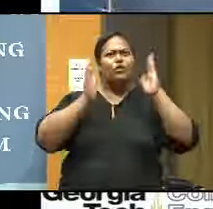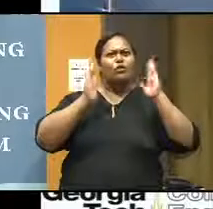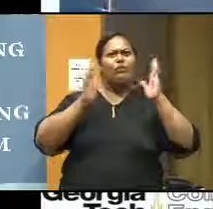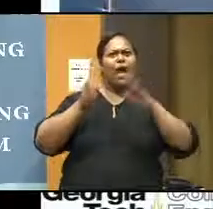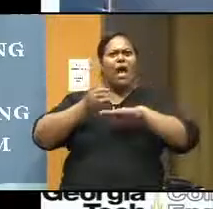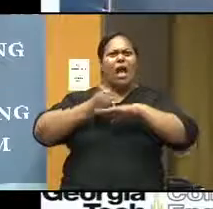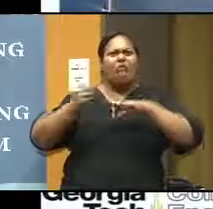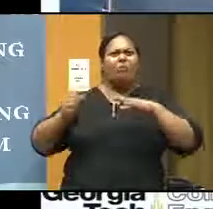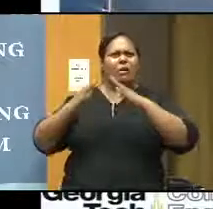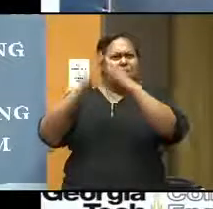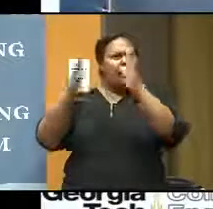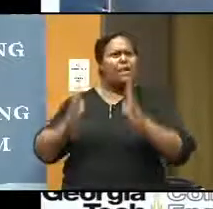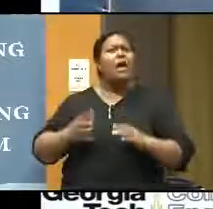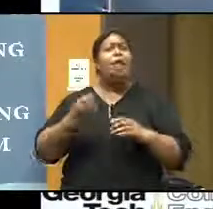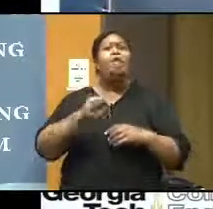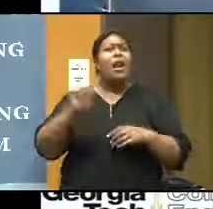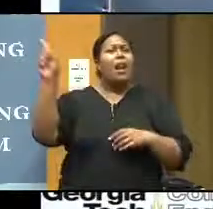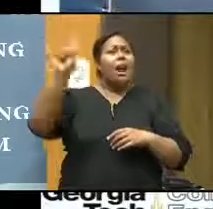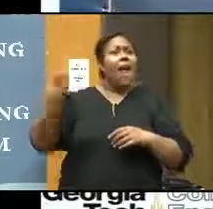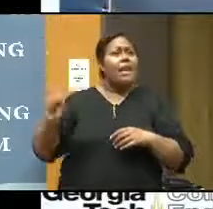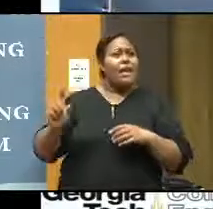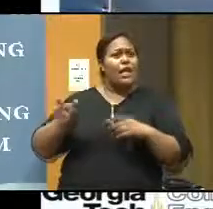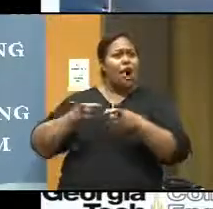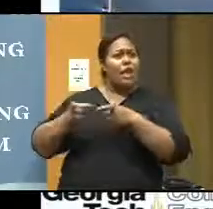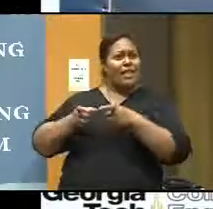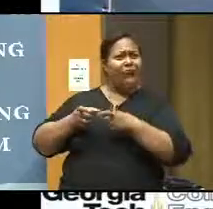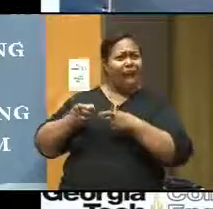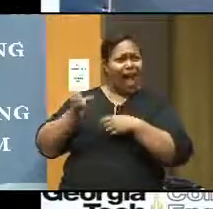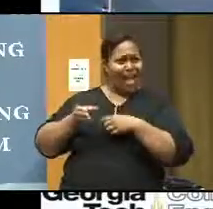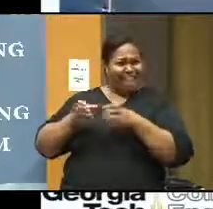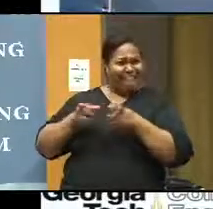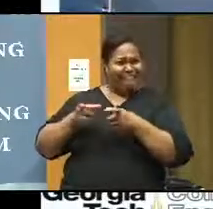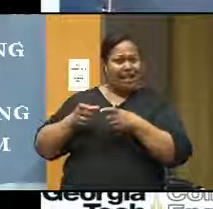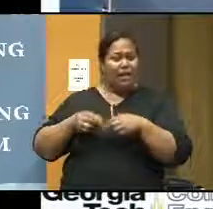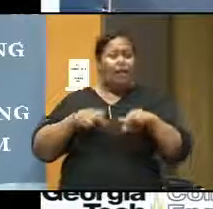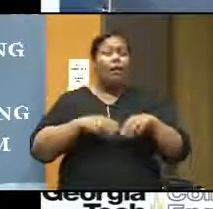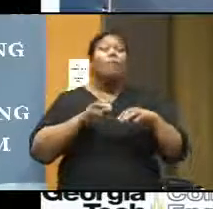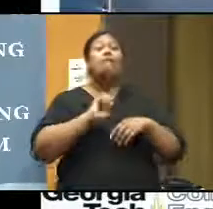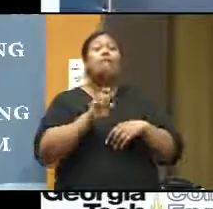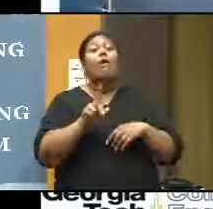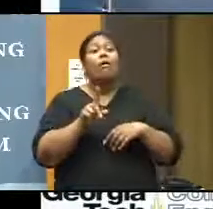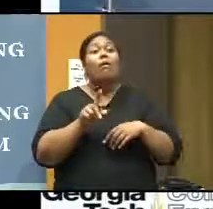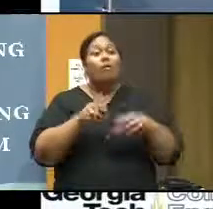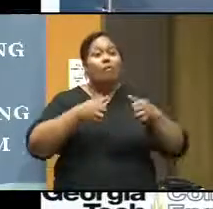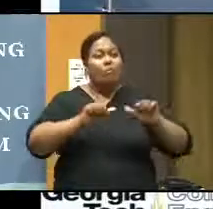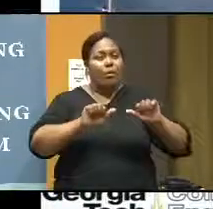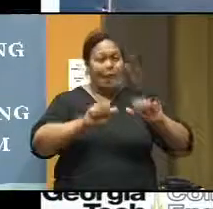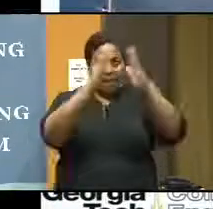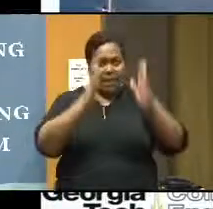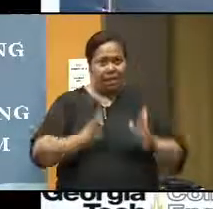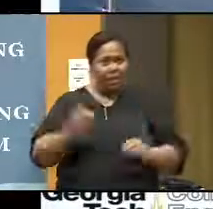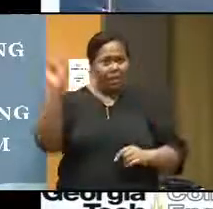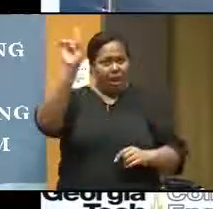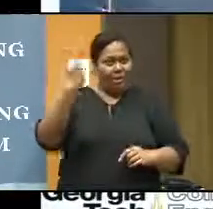is something called lightning conductor. Okay. Why it is so? Actually, it is to protect the buildings from lightnings. So, I